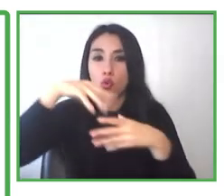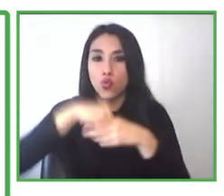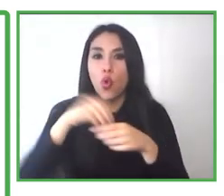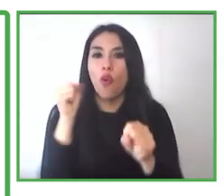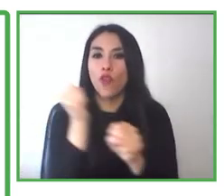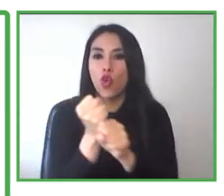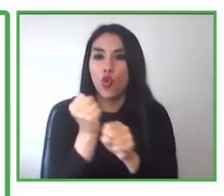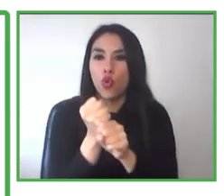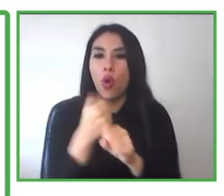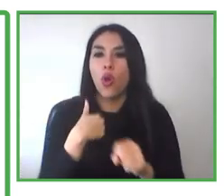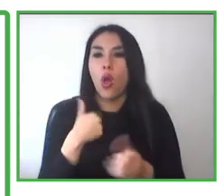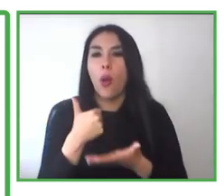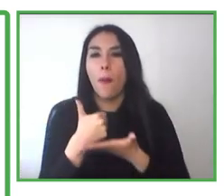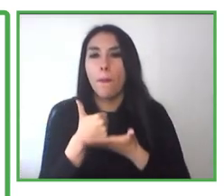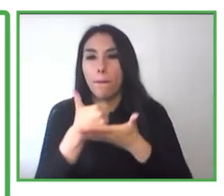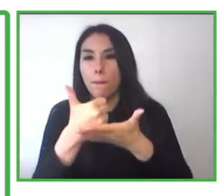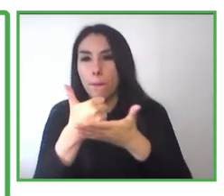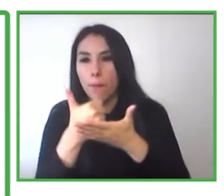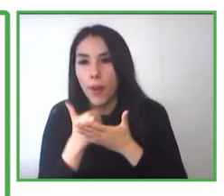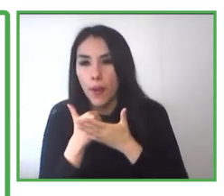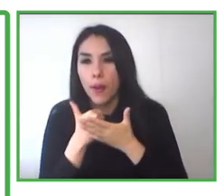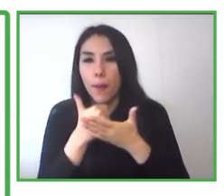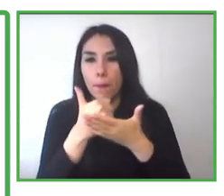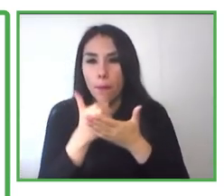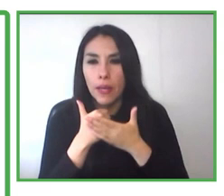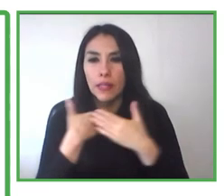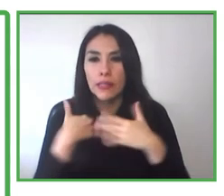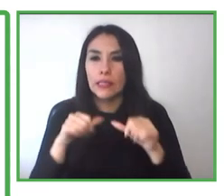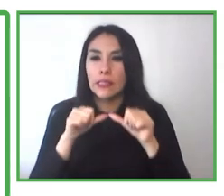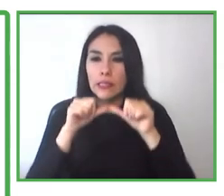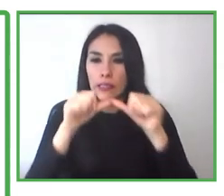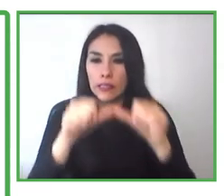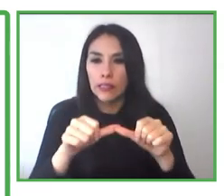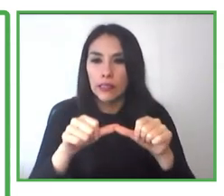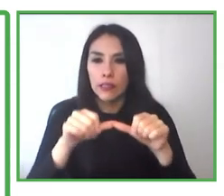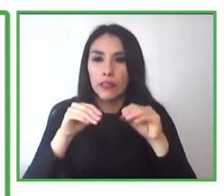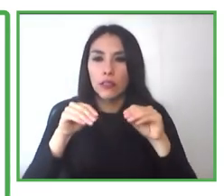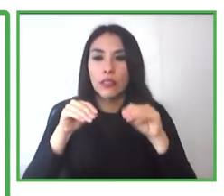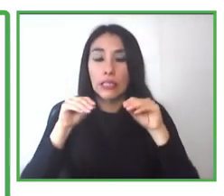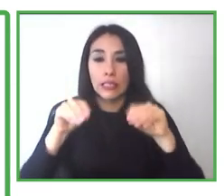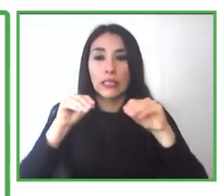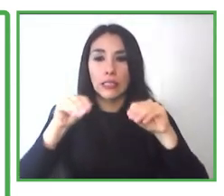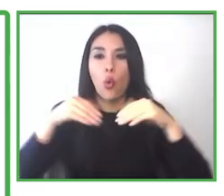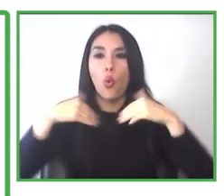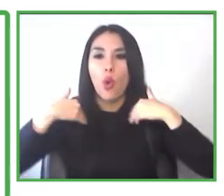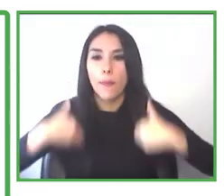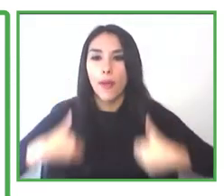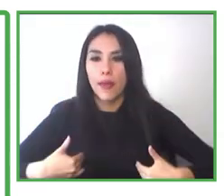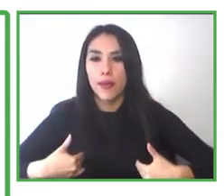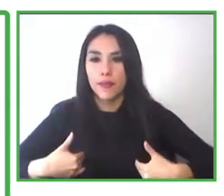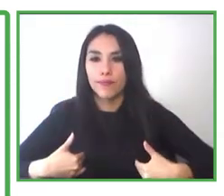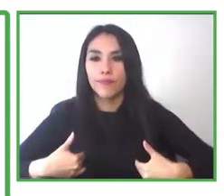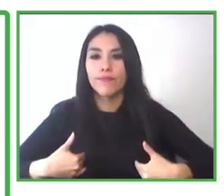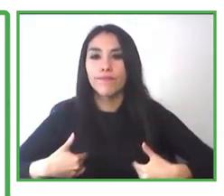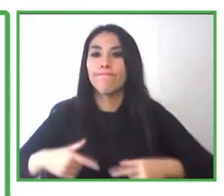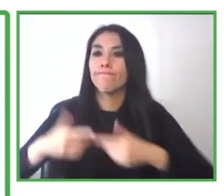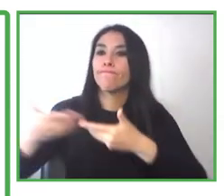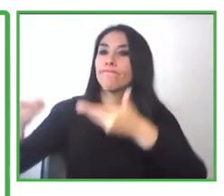working for over two years in, in a human resource company. And he wanted to share his testimonials,